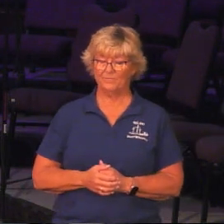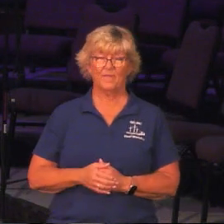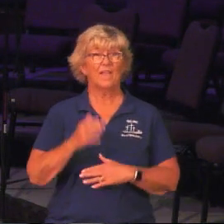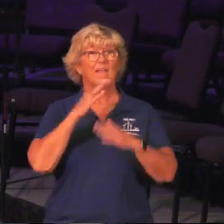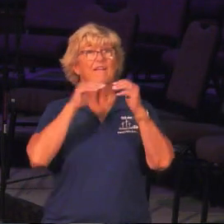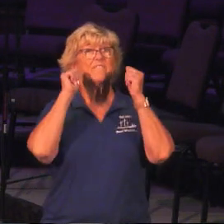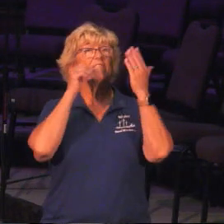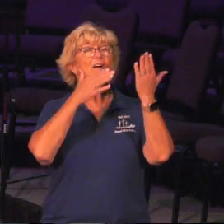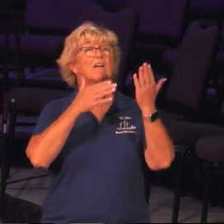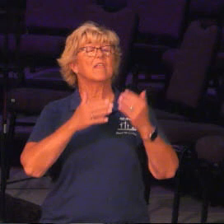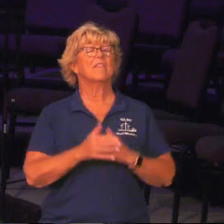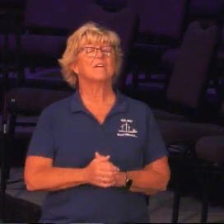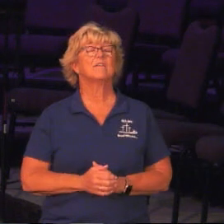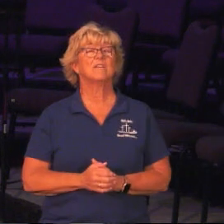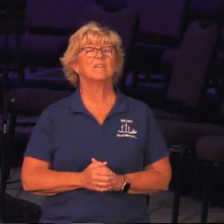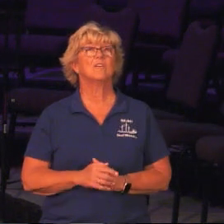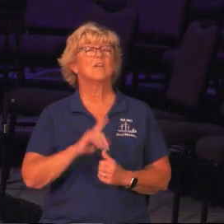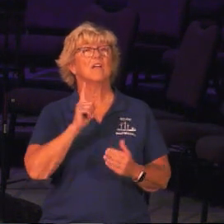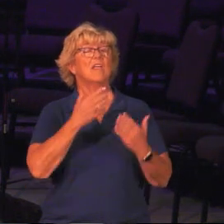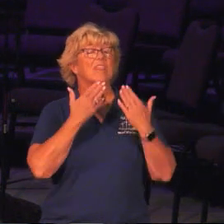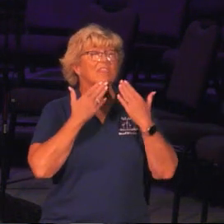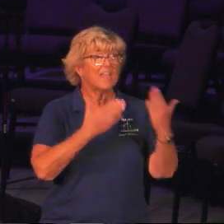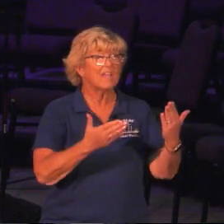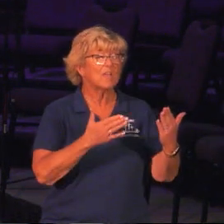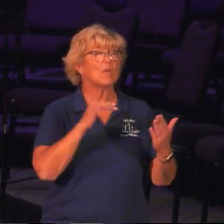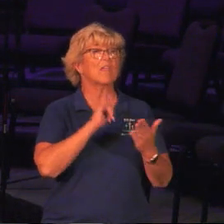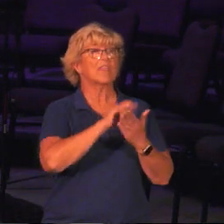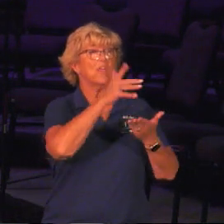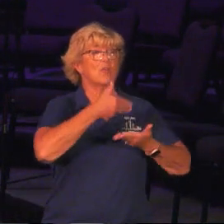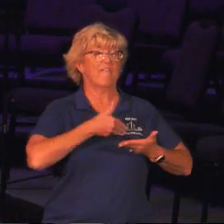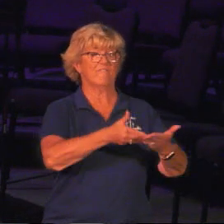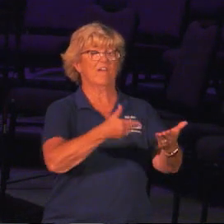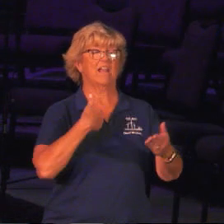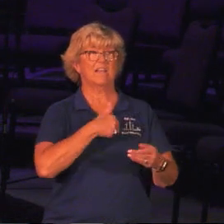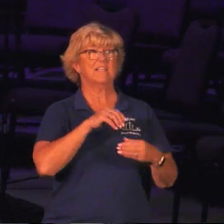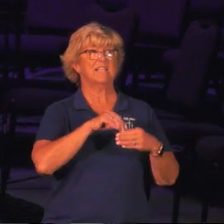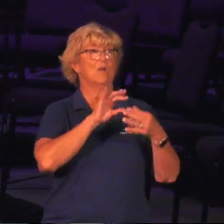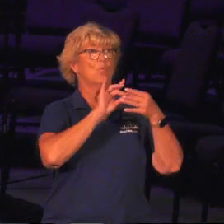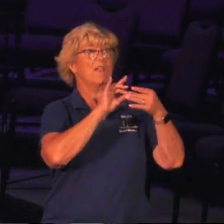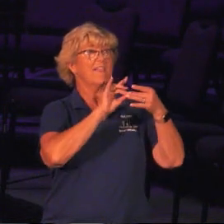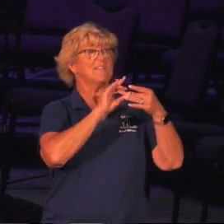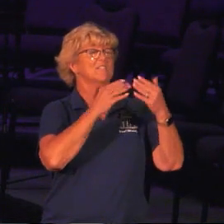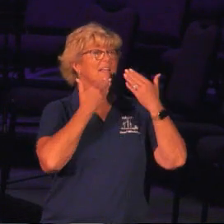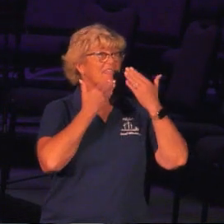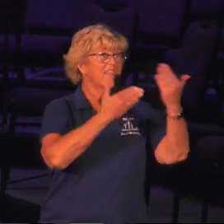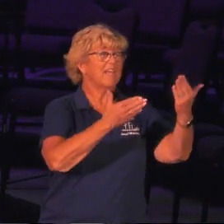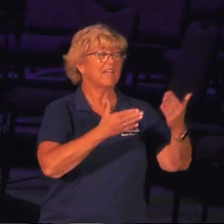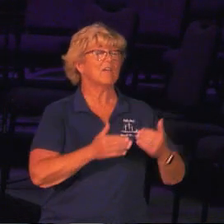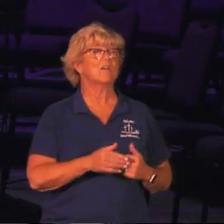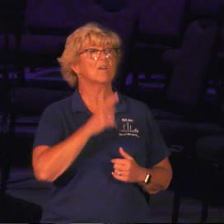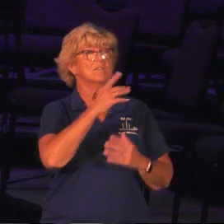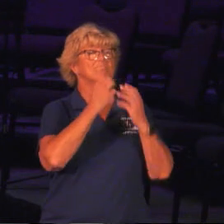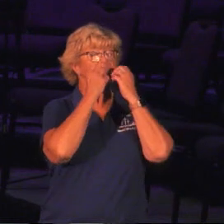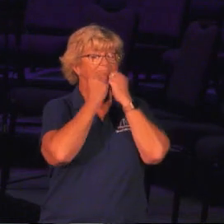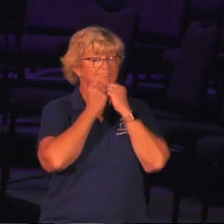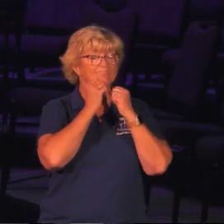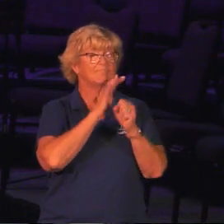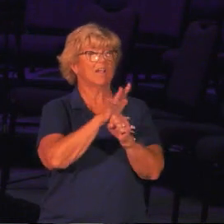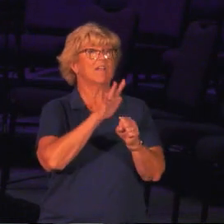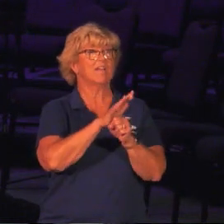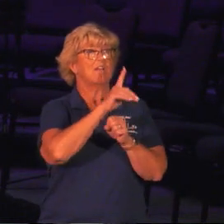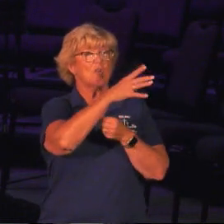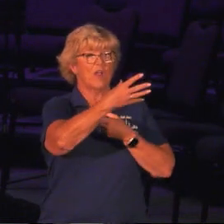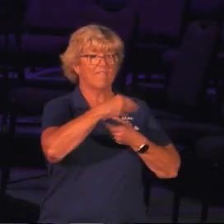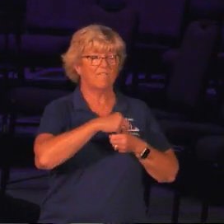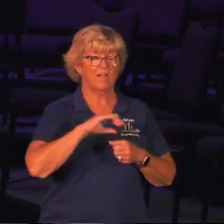Heavenly Father, just thank You that You invite us into a relationship. Thank You that You care enough that You're